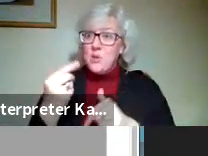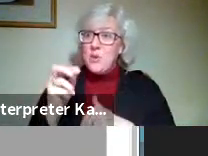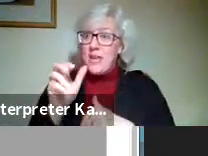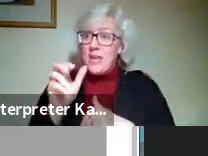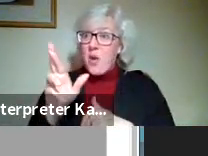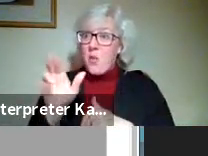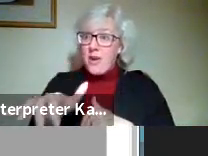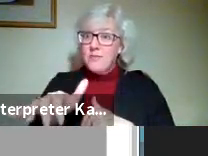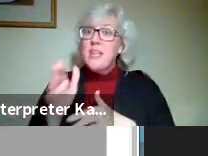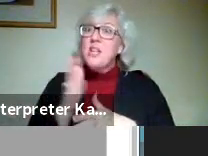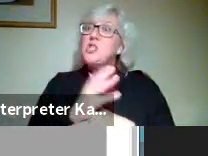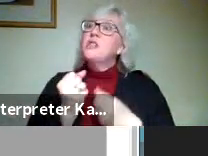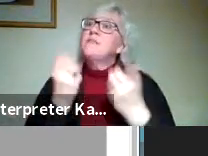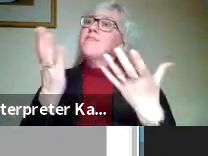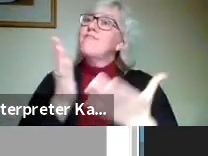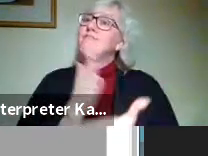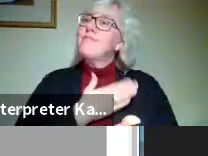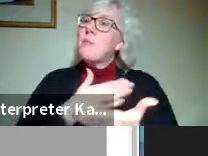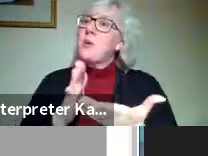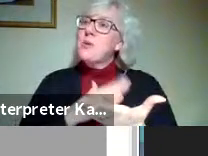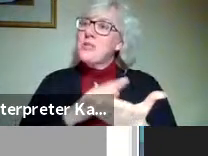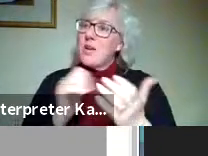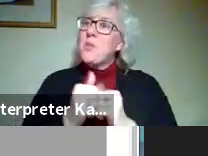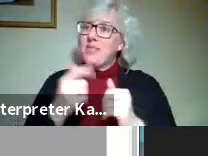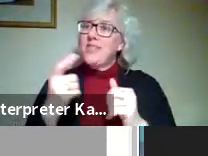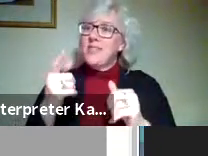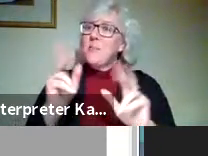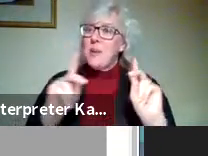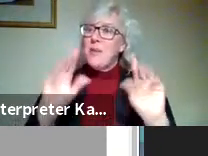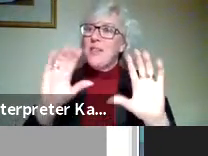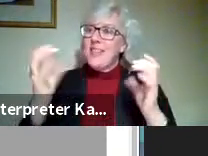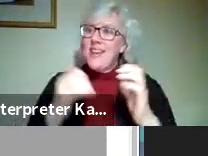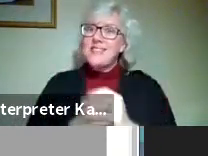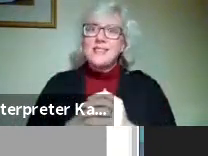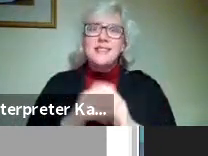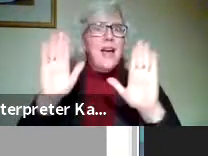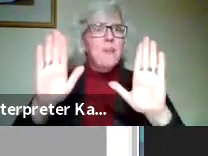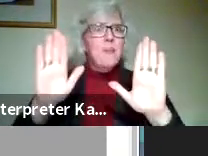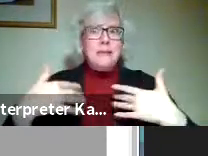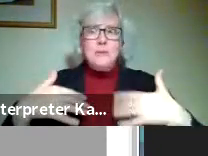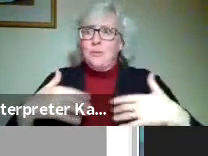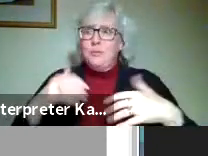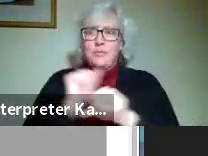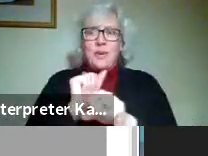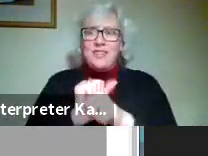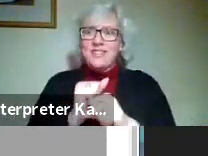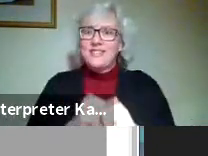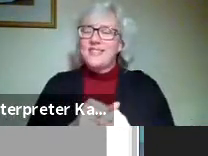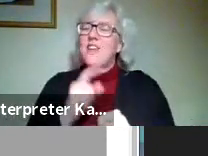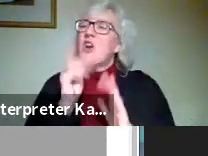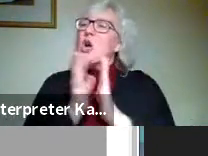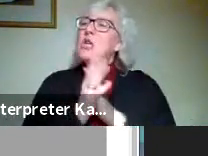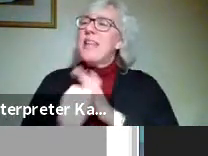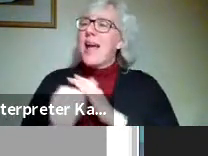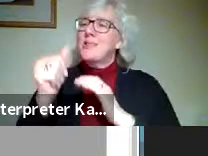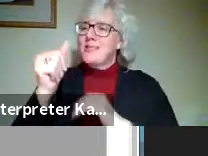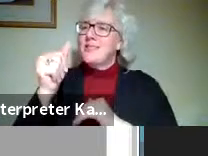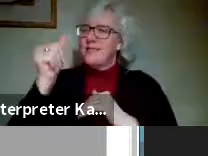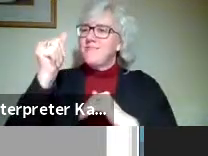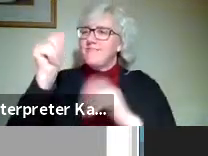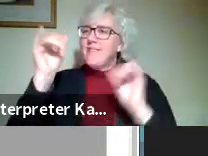has shared some of his music with his classmates. And it's an amazing, amazing work. So very talented individual.